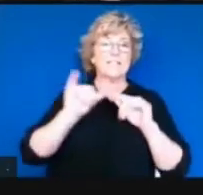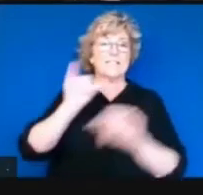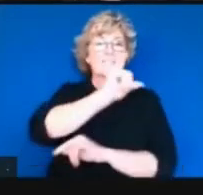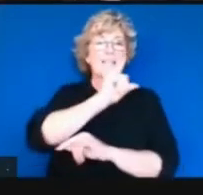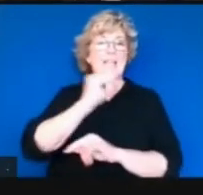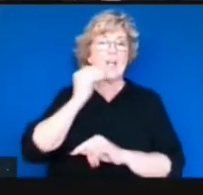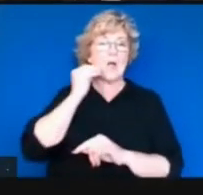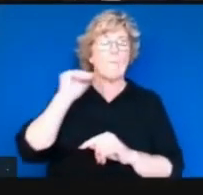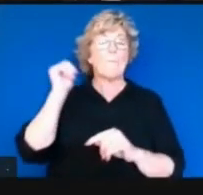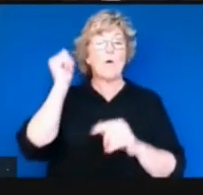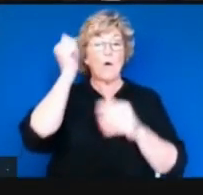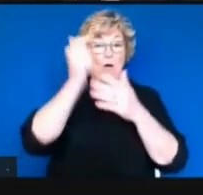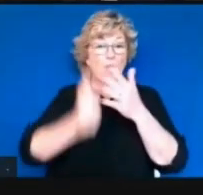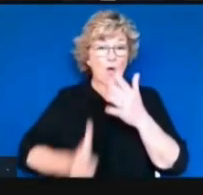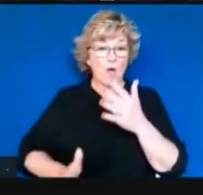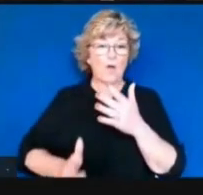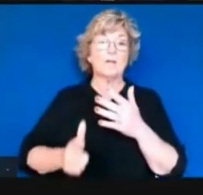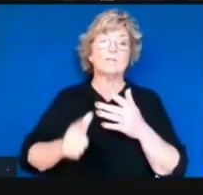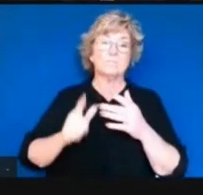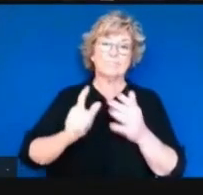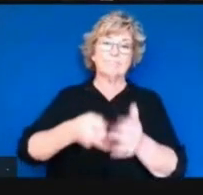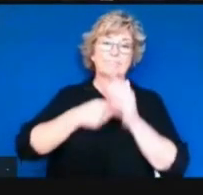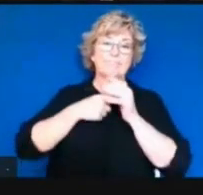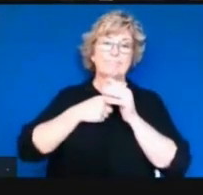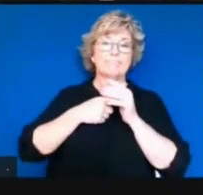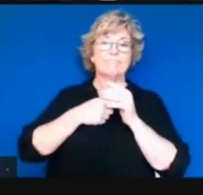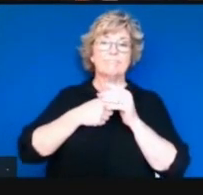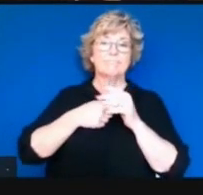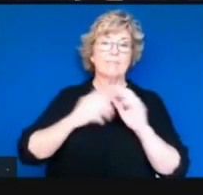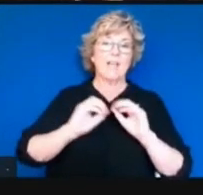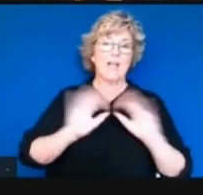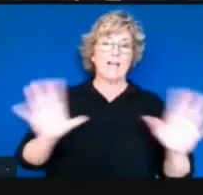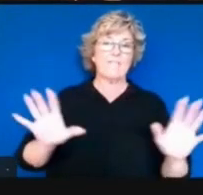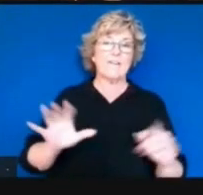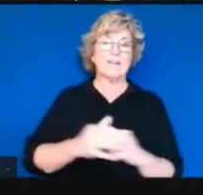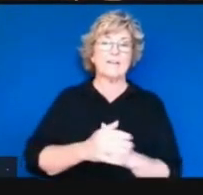We continue to see a record-breaking ICU capacity. Even the governor is now quarantining at home again after